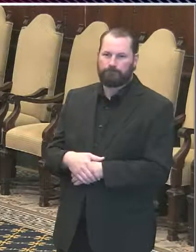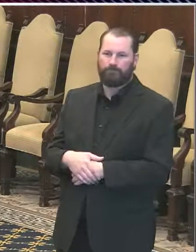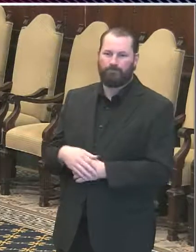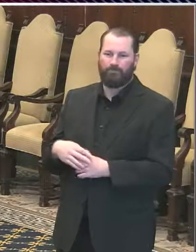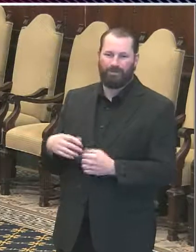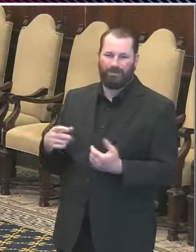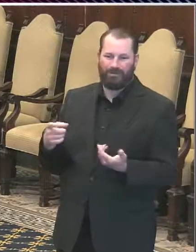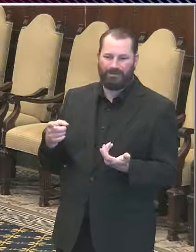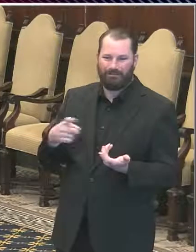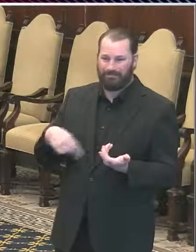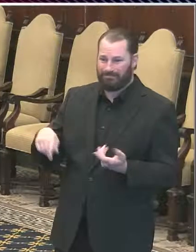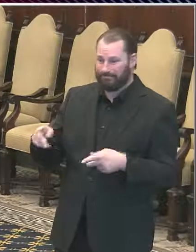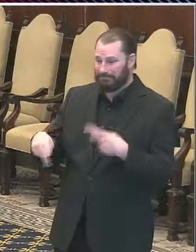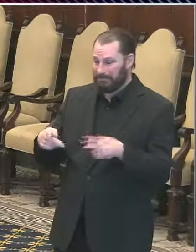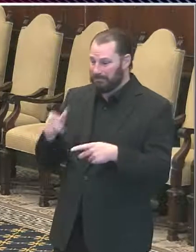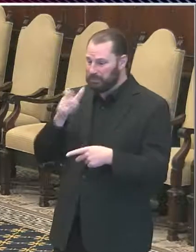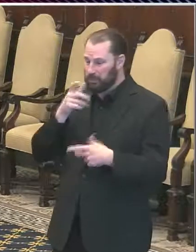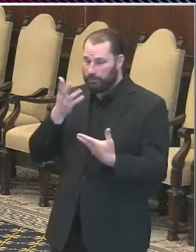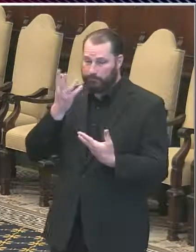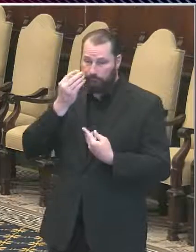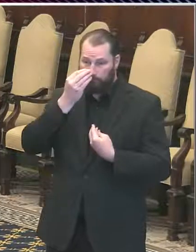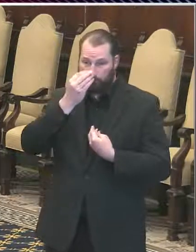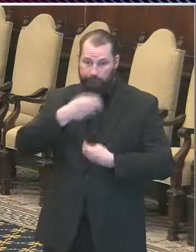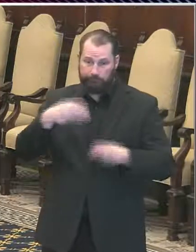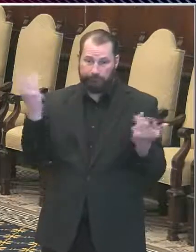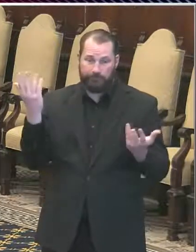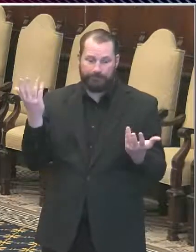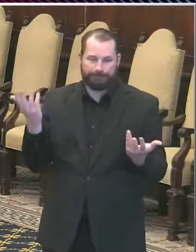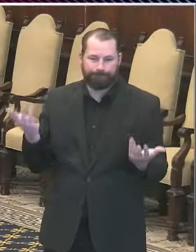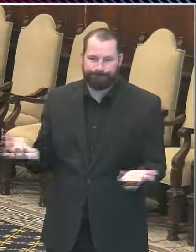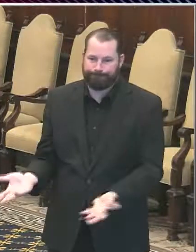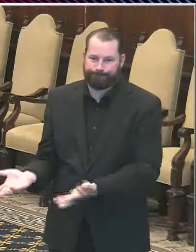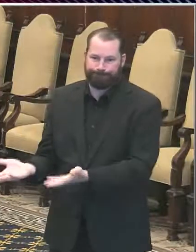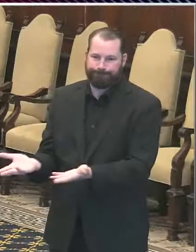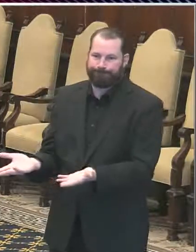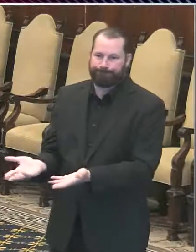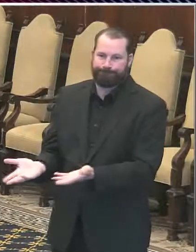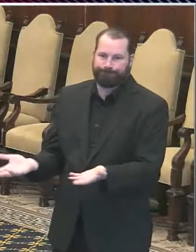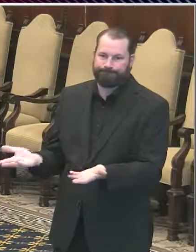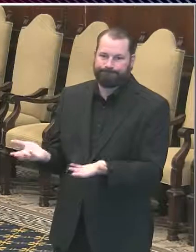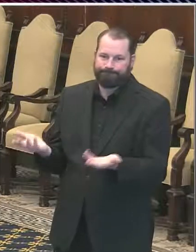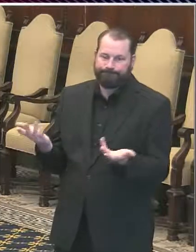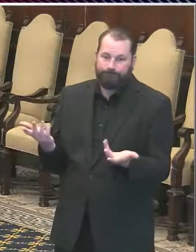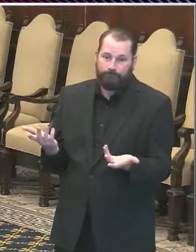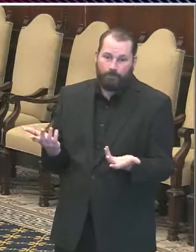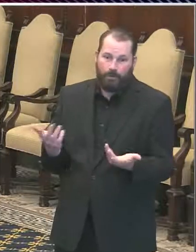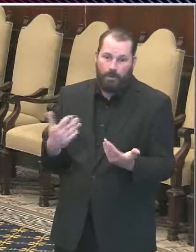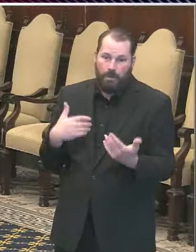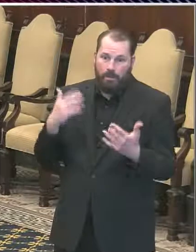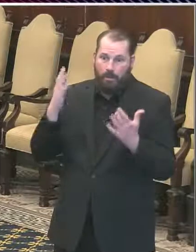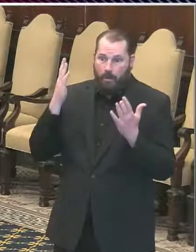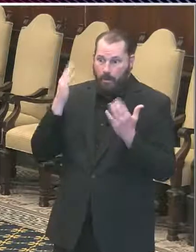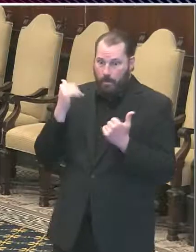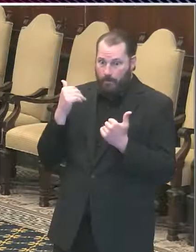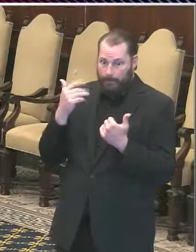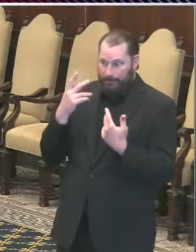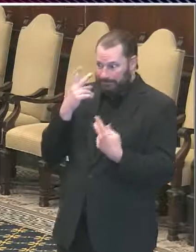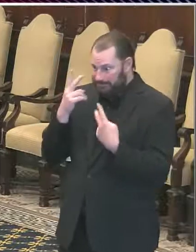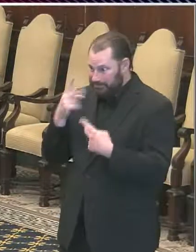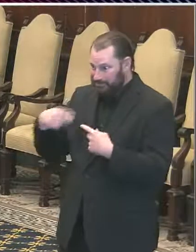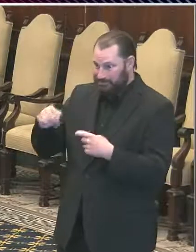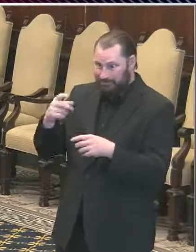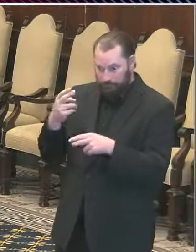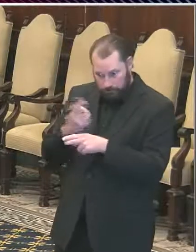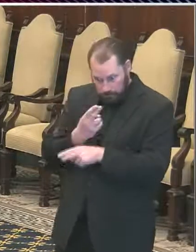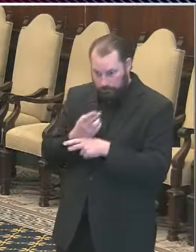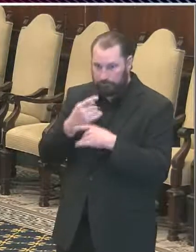not doing the right thing who hopefully will continue and see that wearing a mask and social distancing has got us to